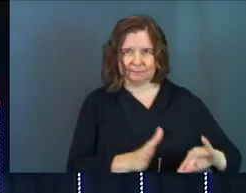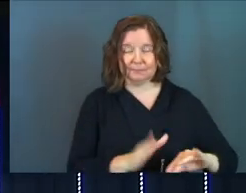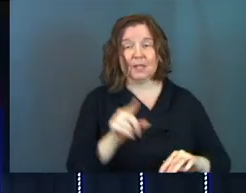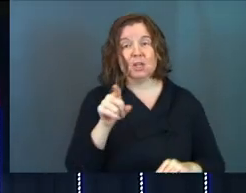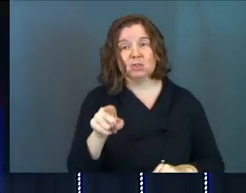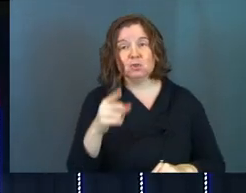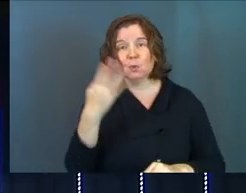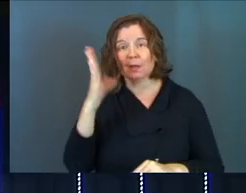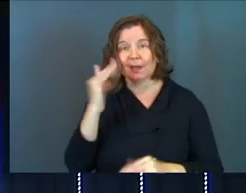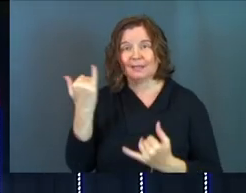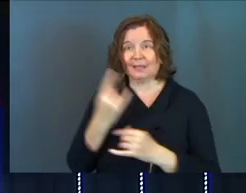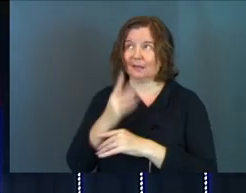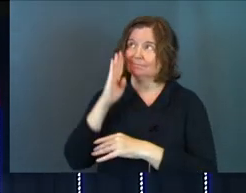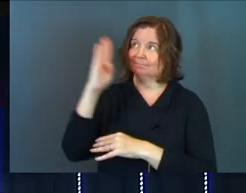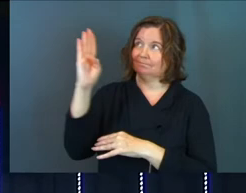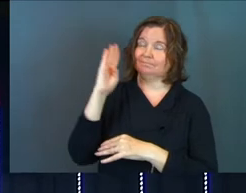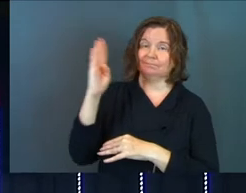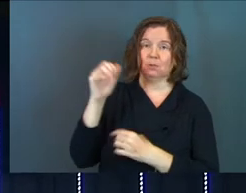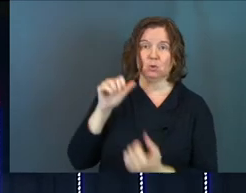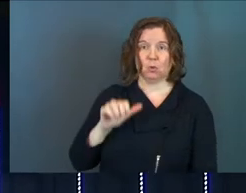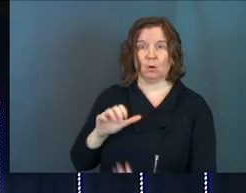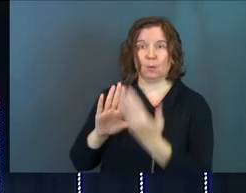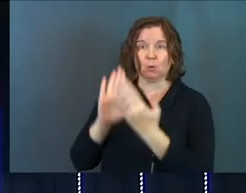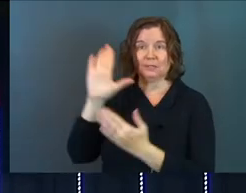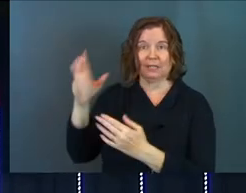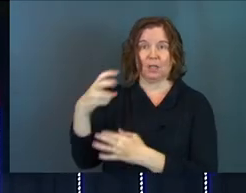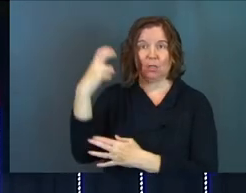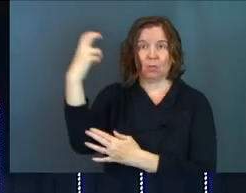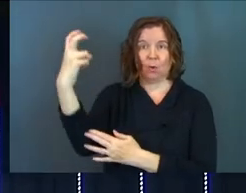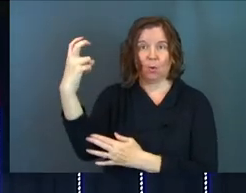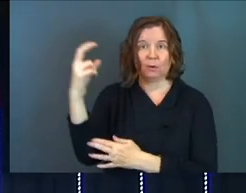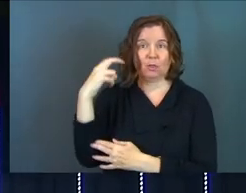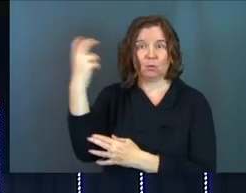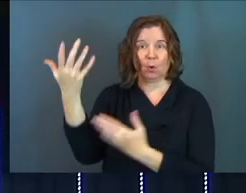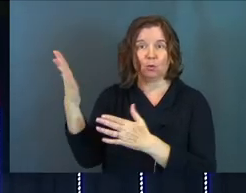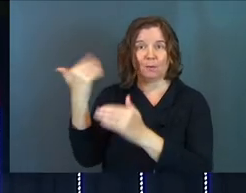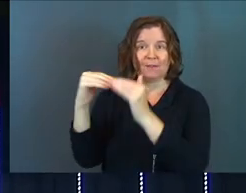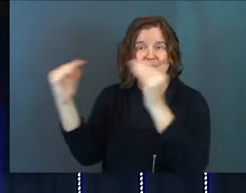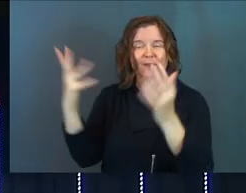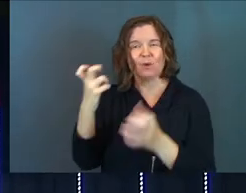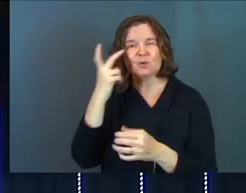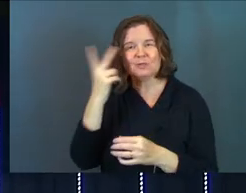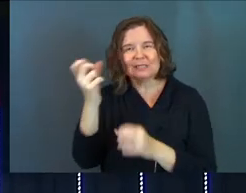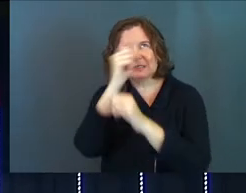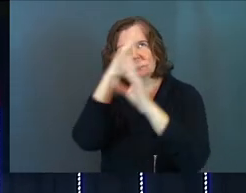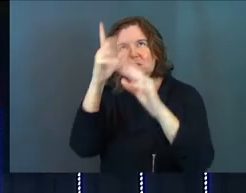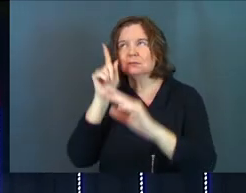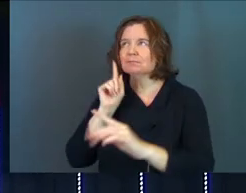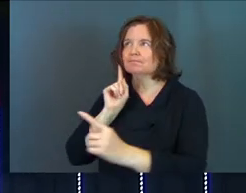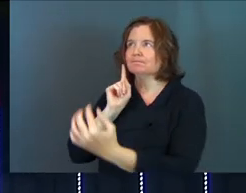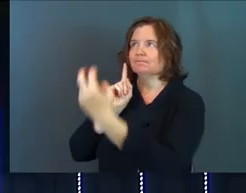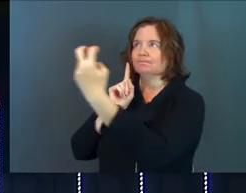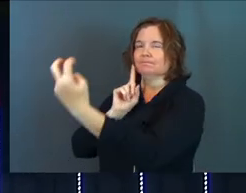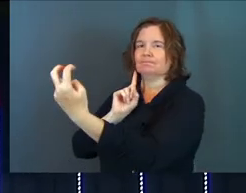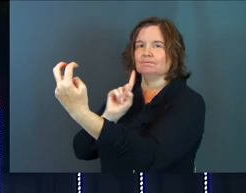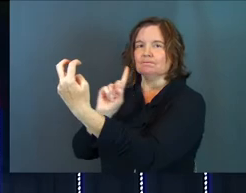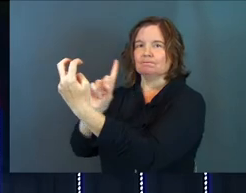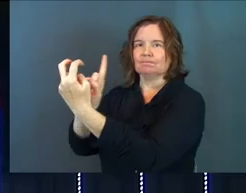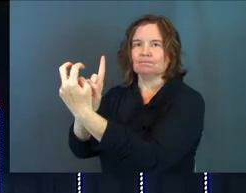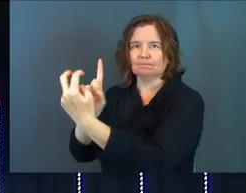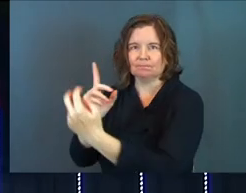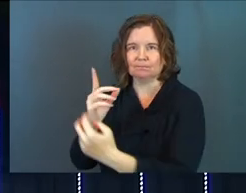it's just you and God today you're approaching his throne in the throne room of heaven I just want you to see yourself there spiritually